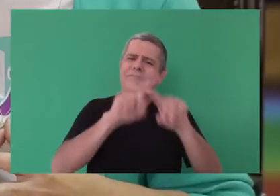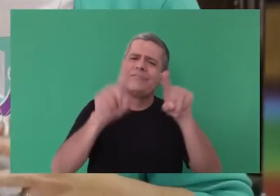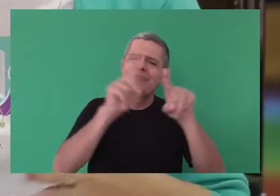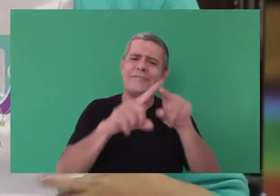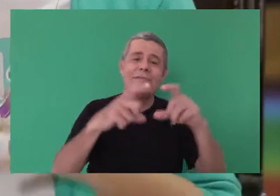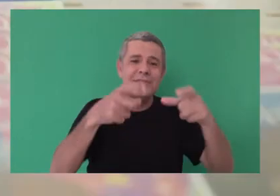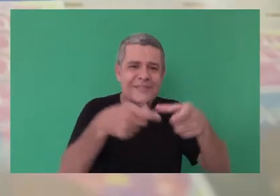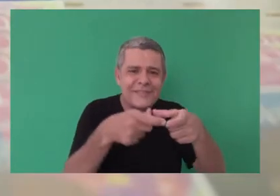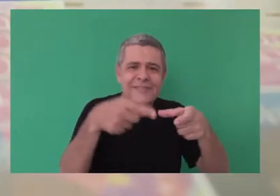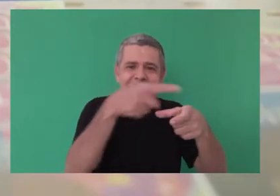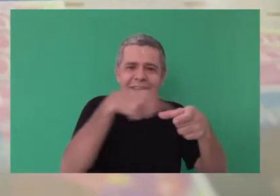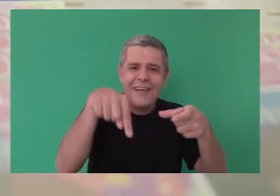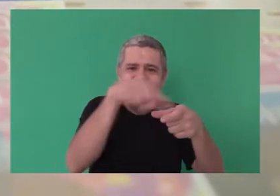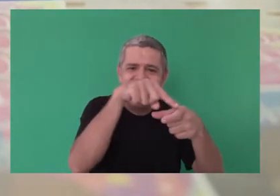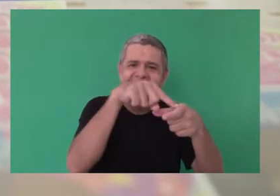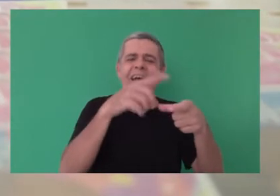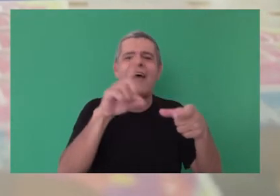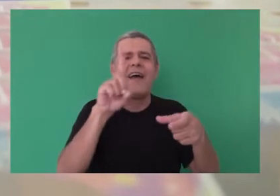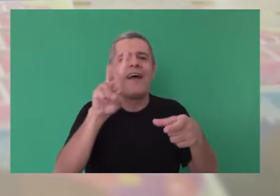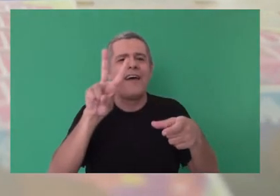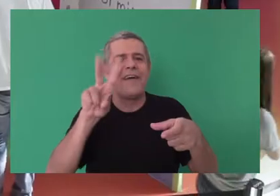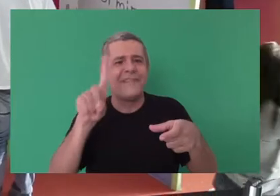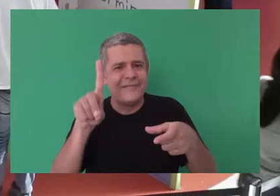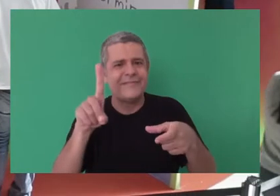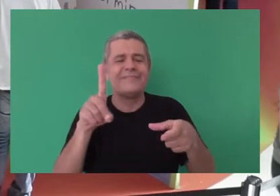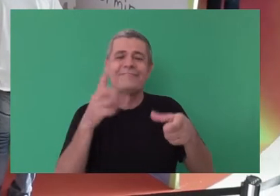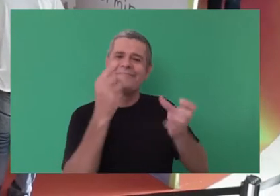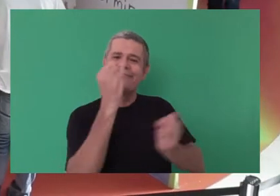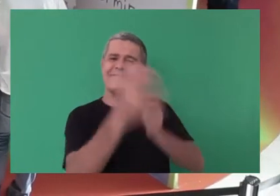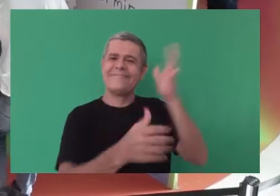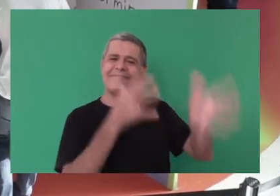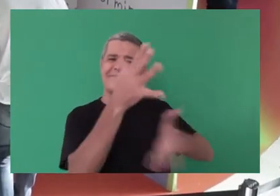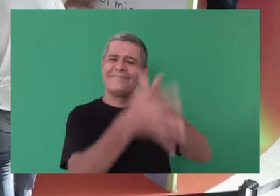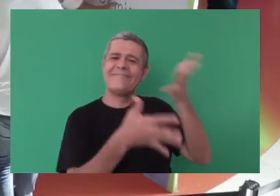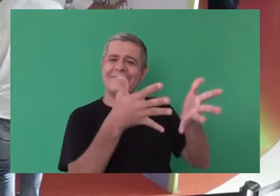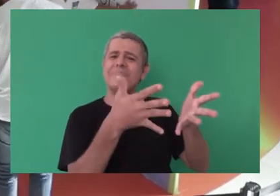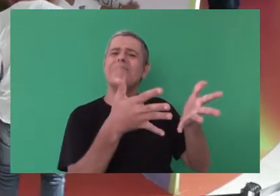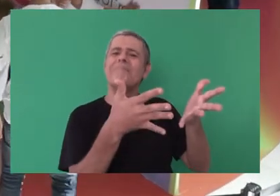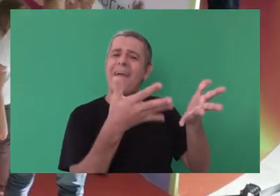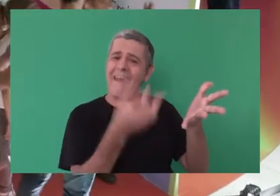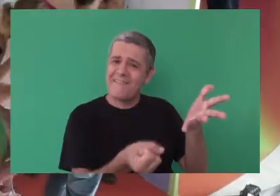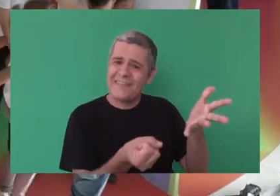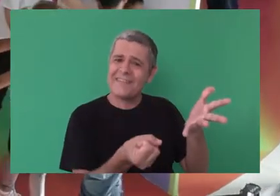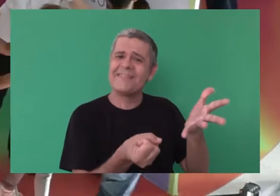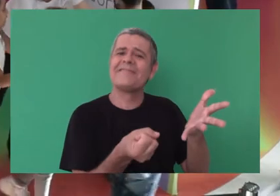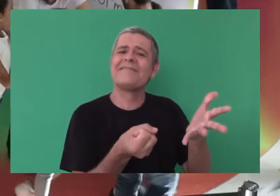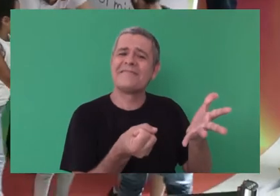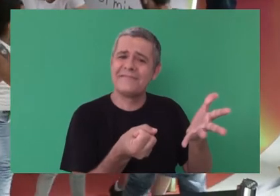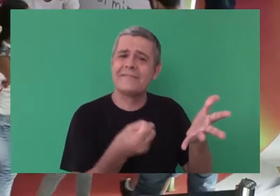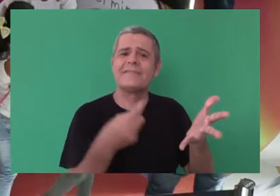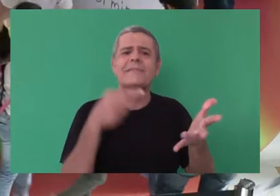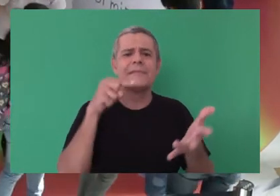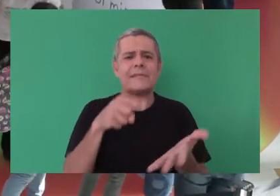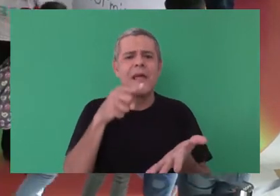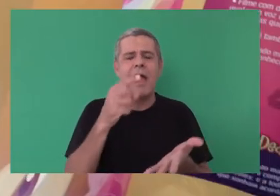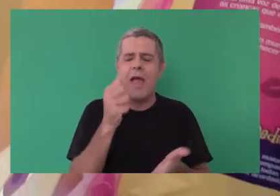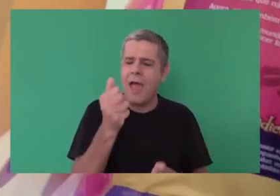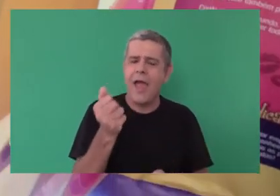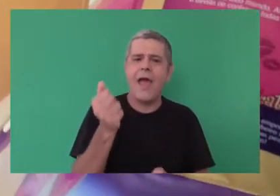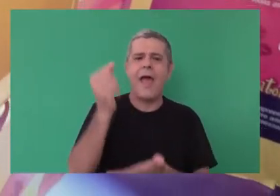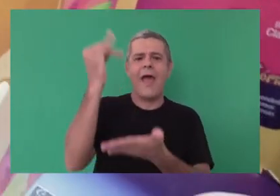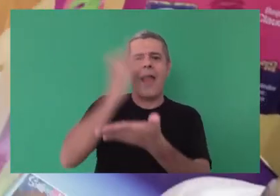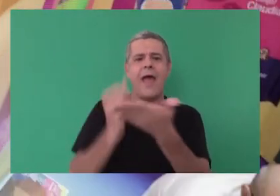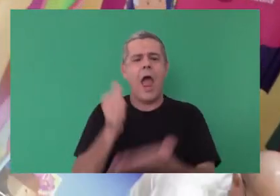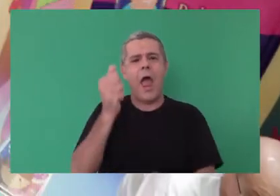Werneck. And all that resulted in this installation. It was conceived and donated by the scenographer and art director, Tadeu